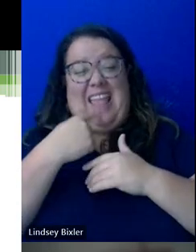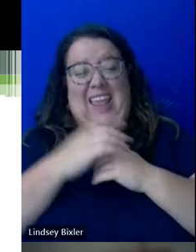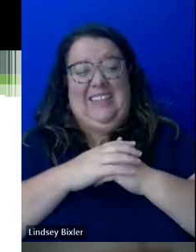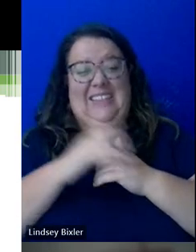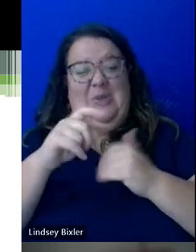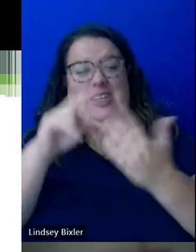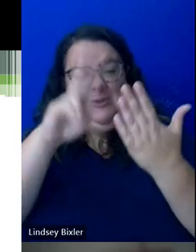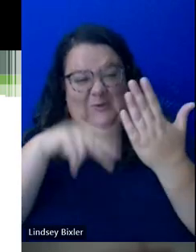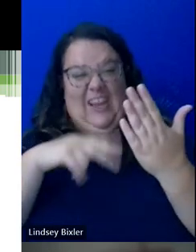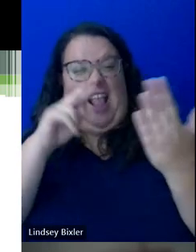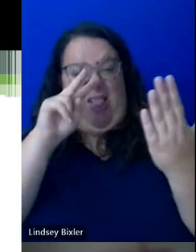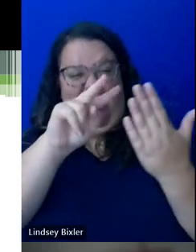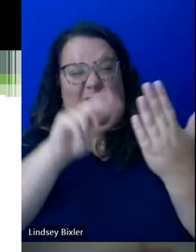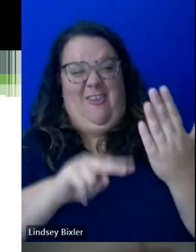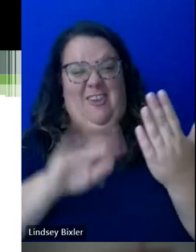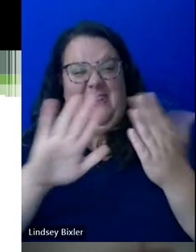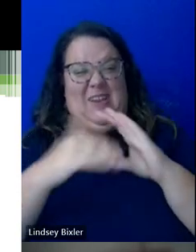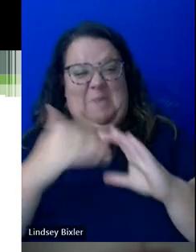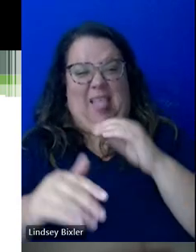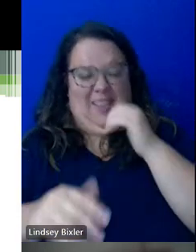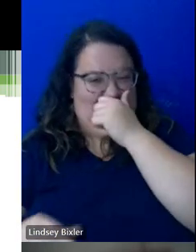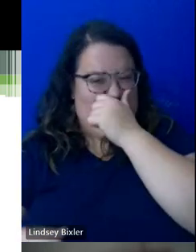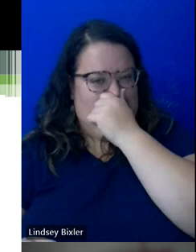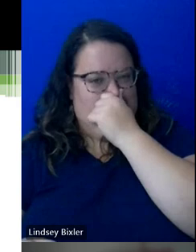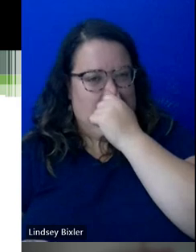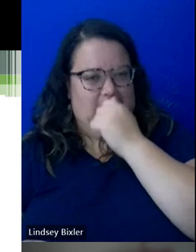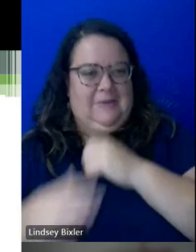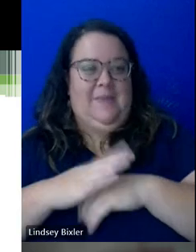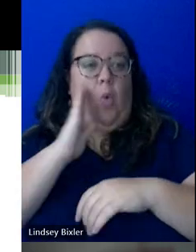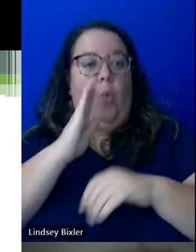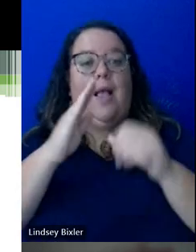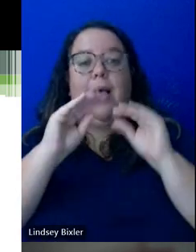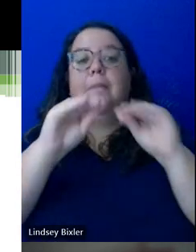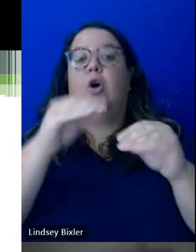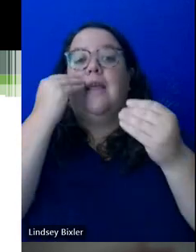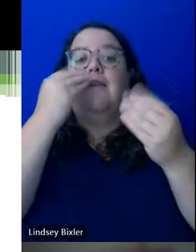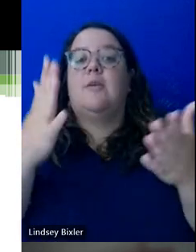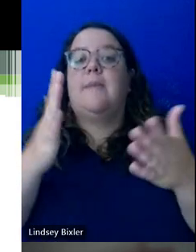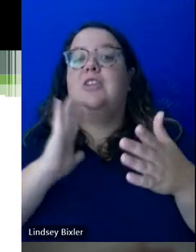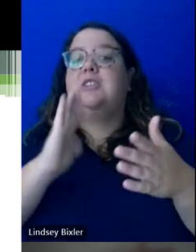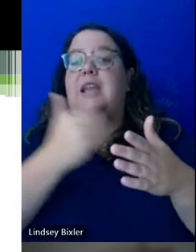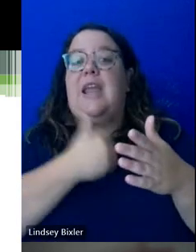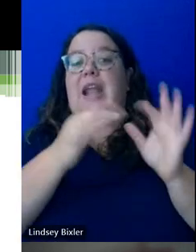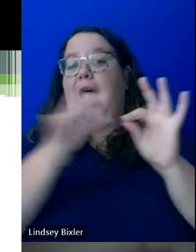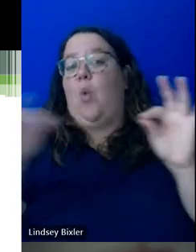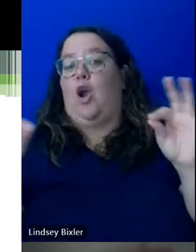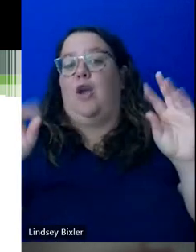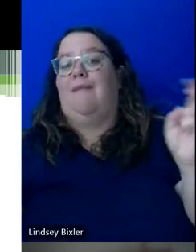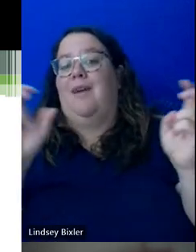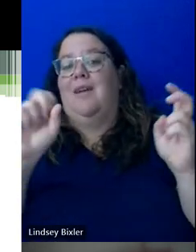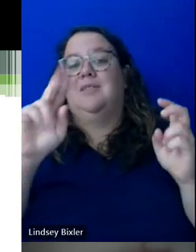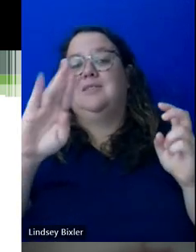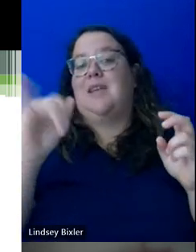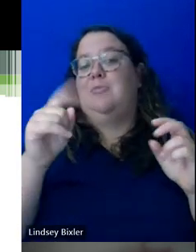read and look at your email. We will put information in our subject line. So,